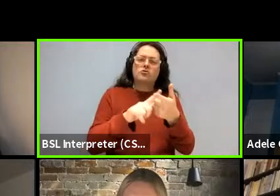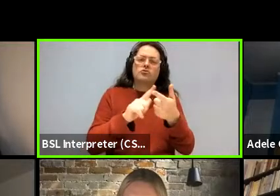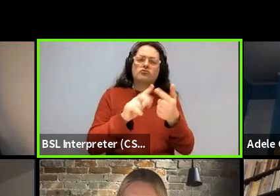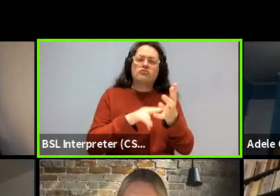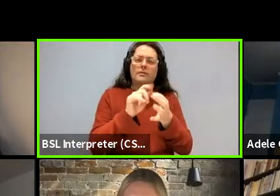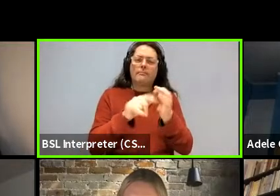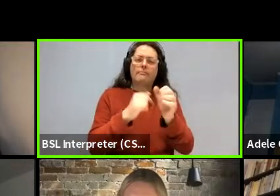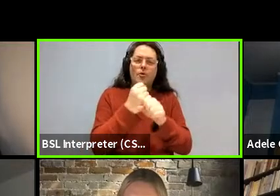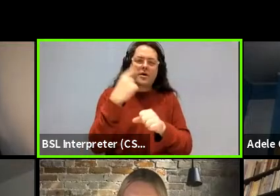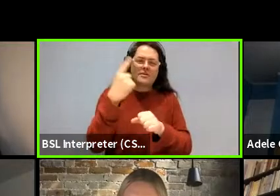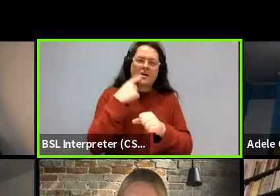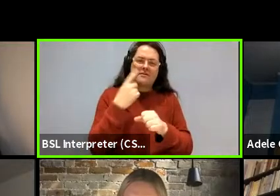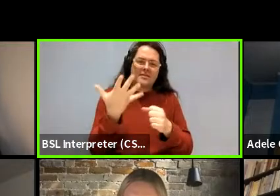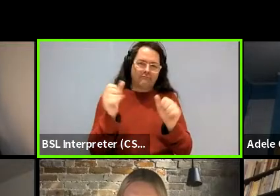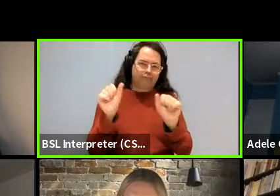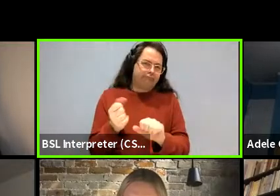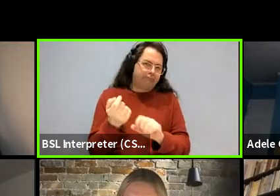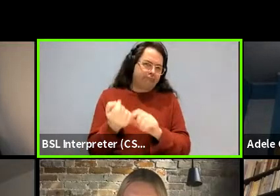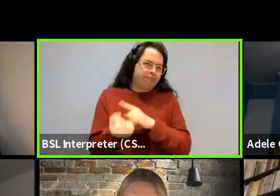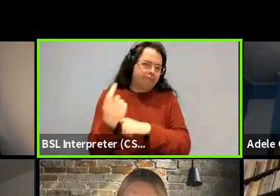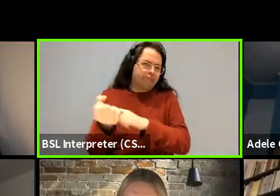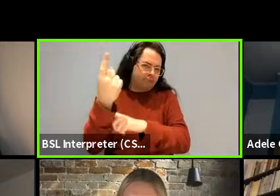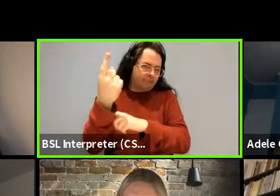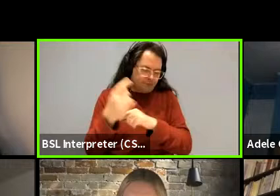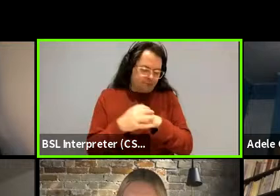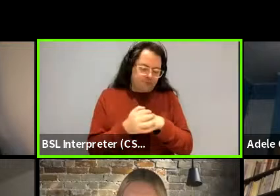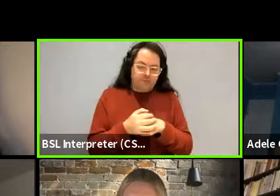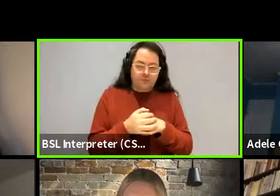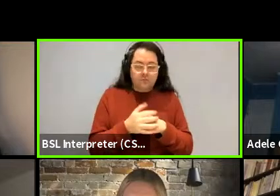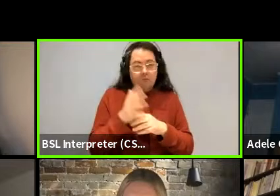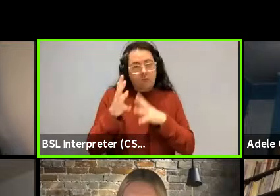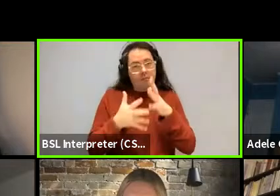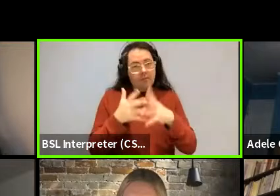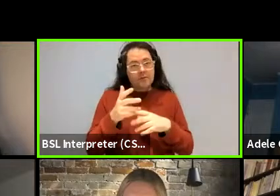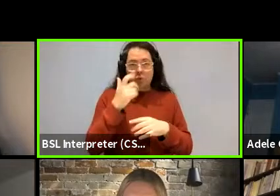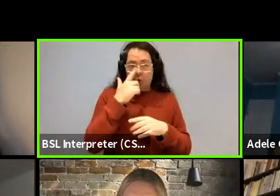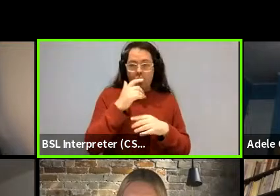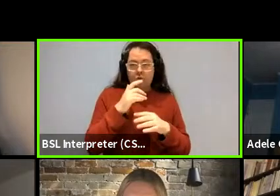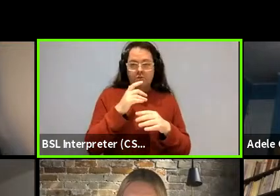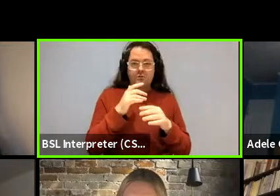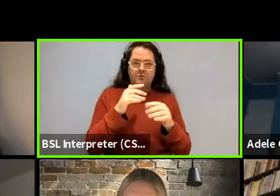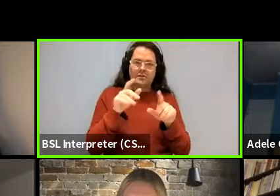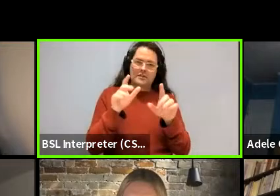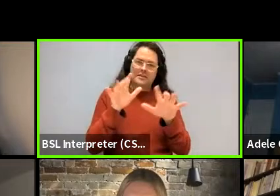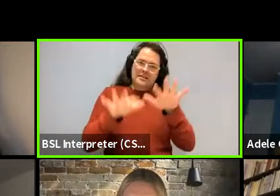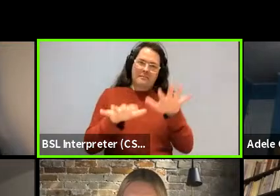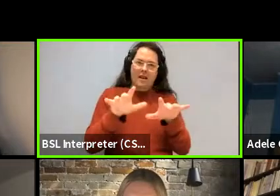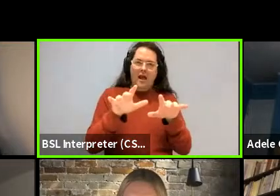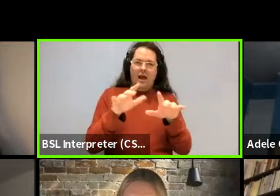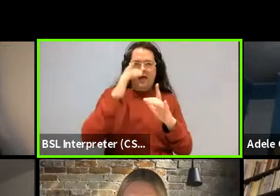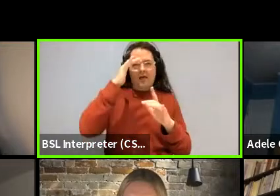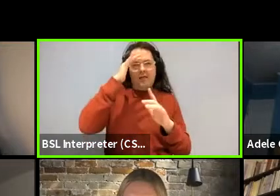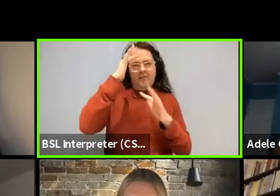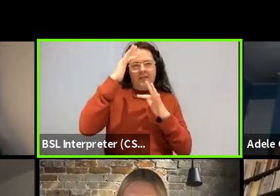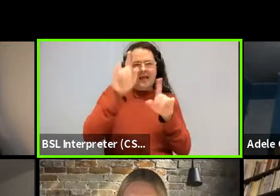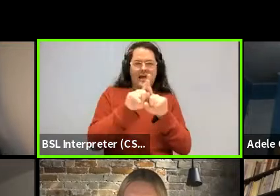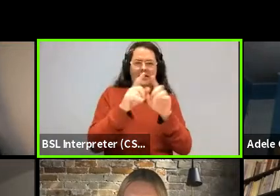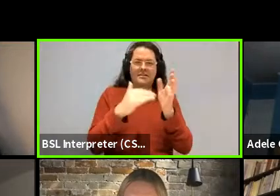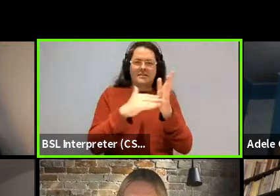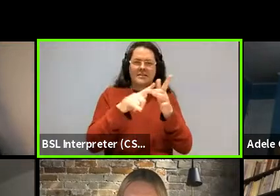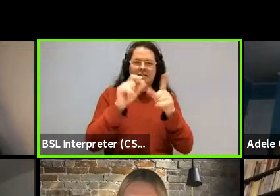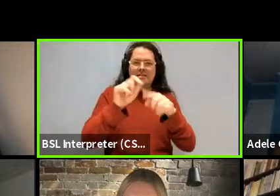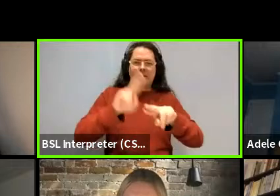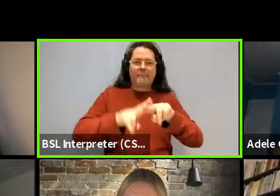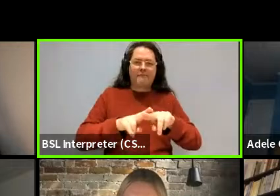I'm kind of thinking that maybe this can be actually reduced to a kind of Zipfian thinking. Yeah. You're, I think you're right.